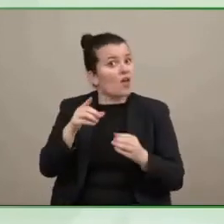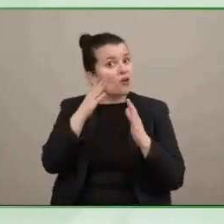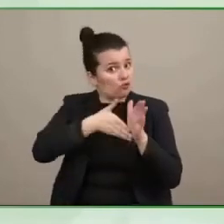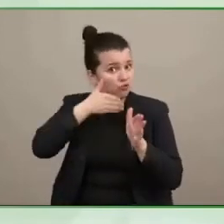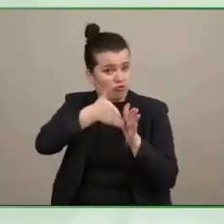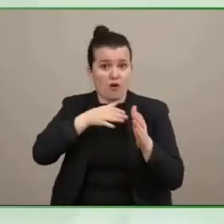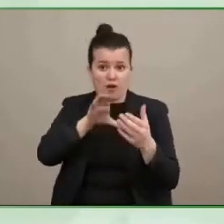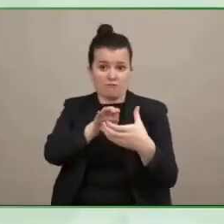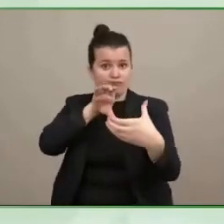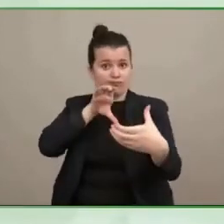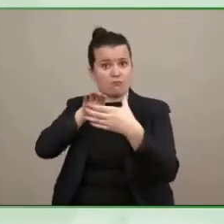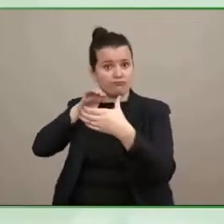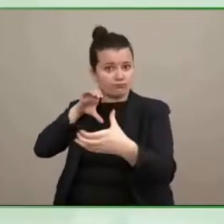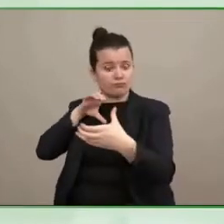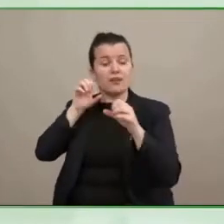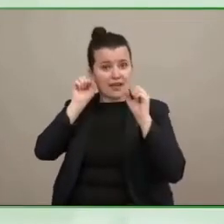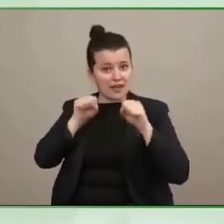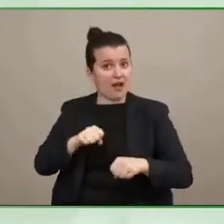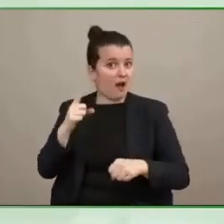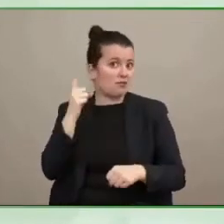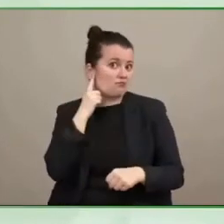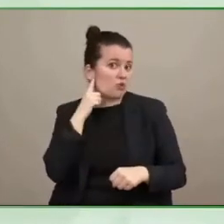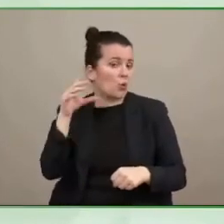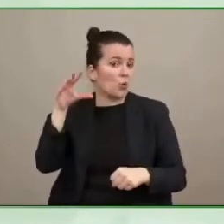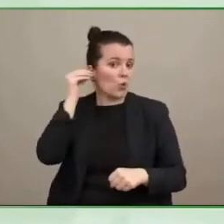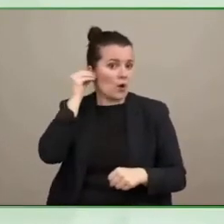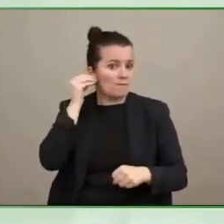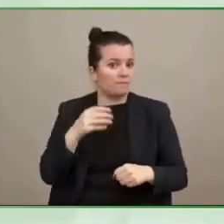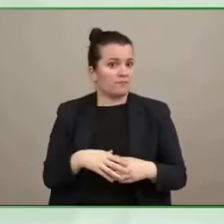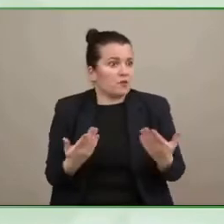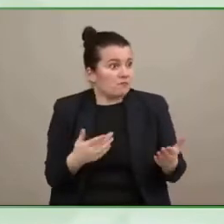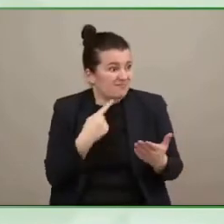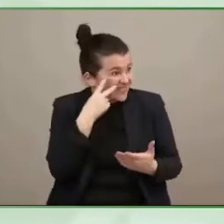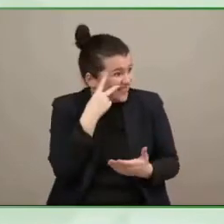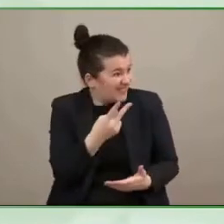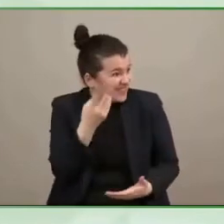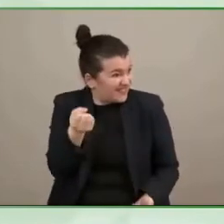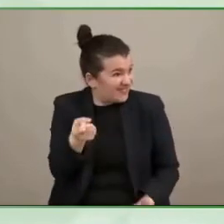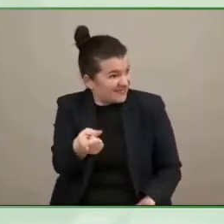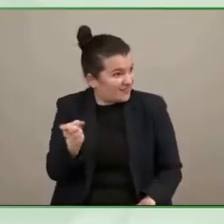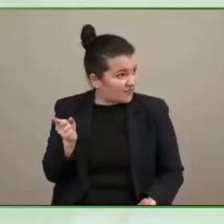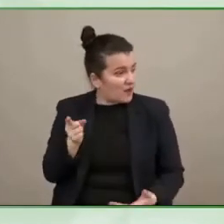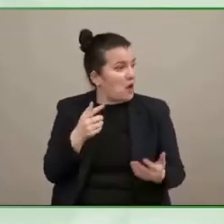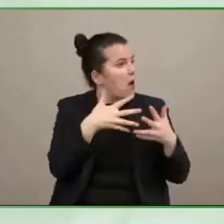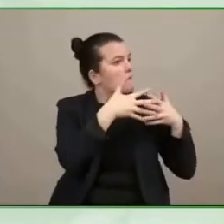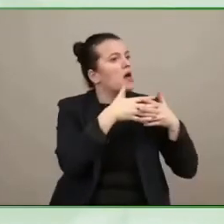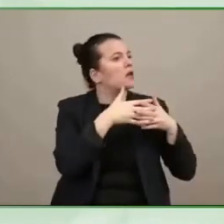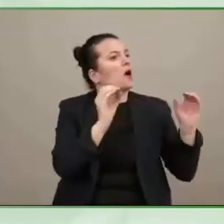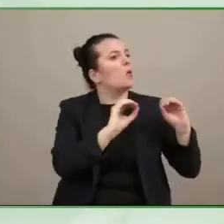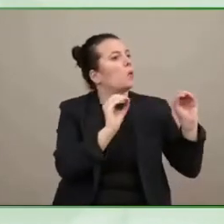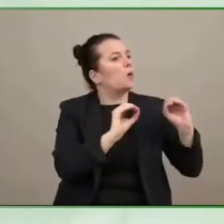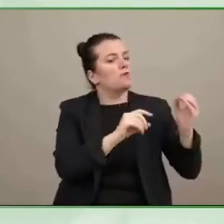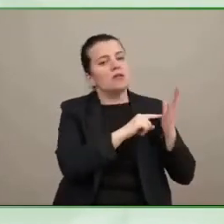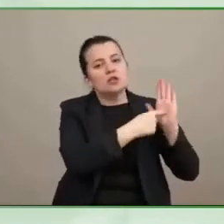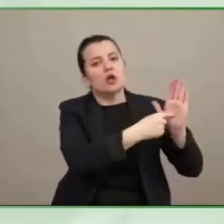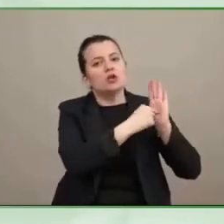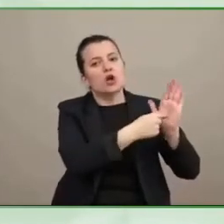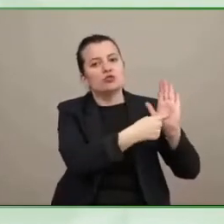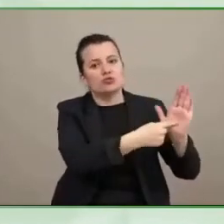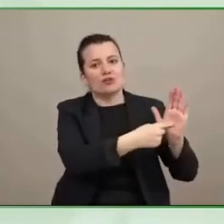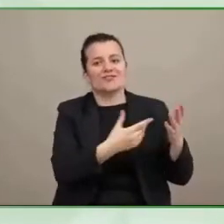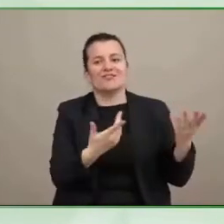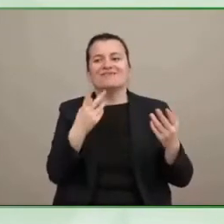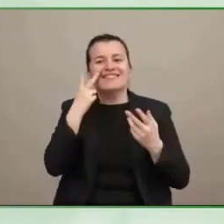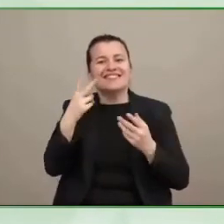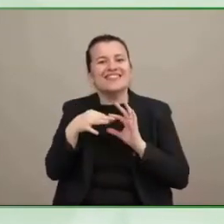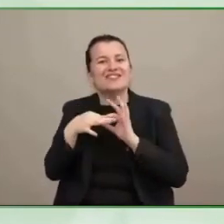it was like why isn't it in the united states so to me that is working together and then what i accomplished in the u.s